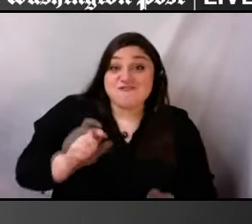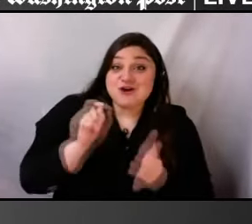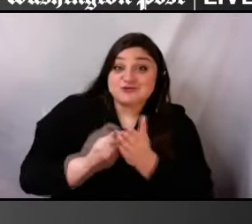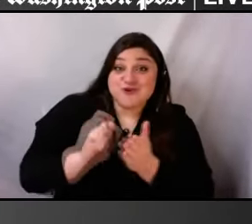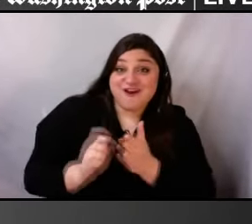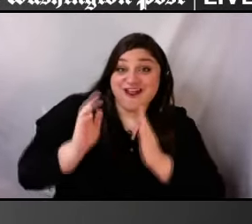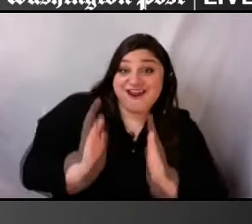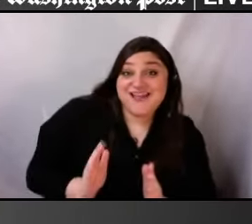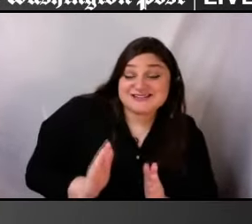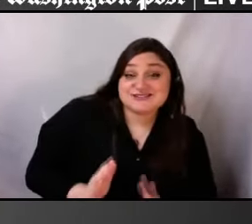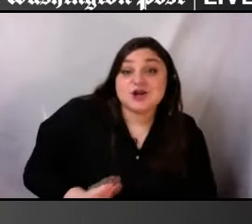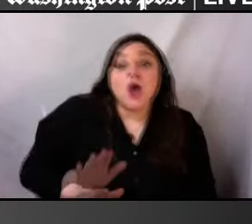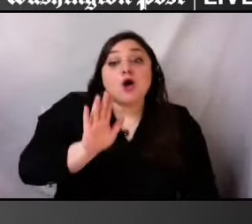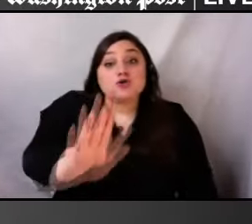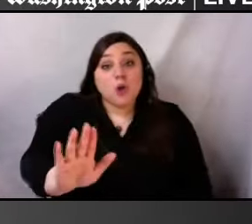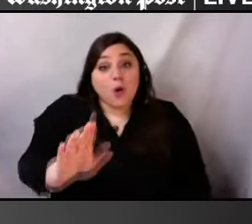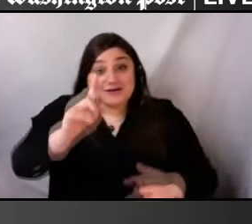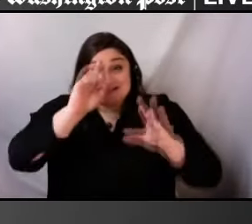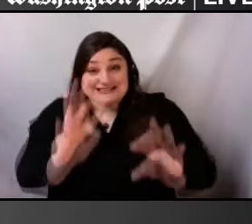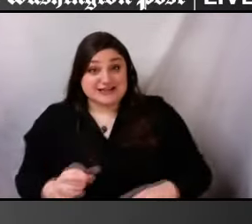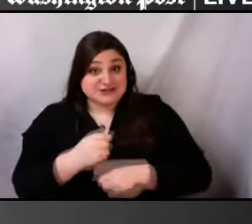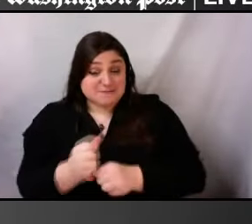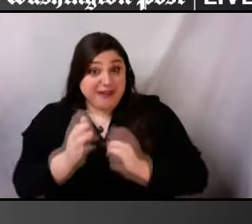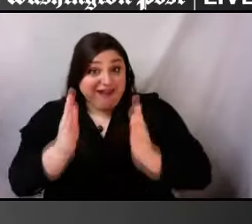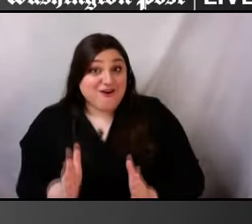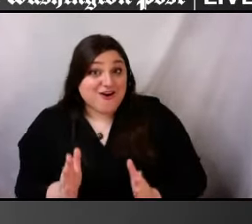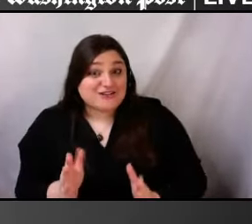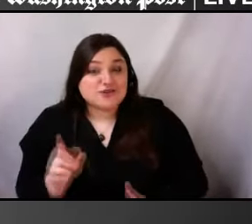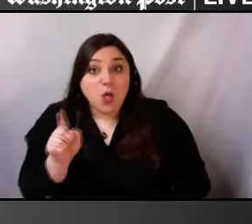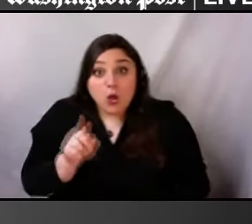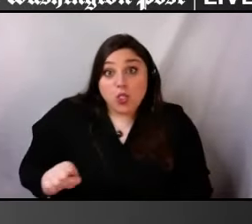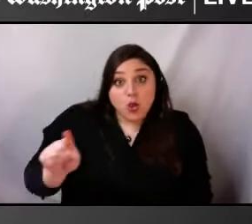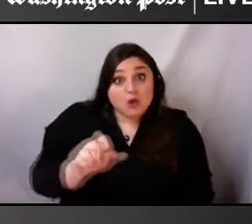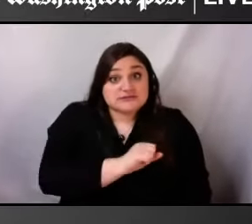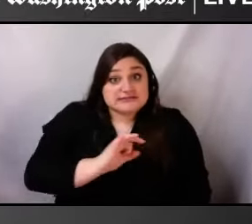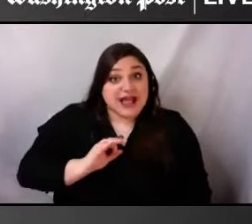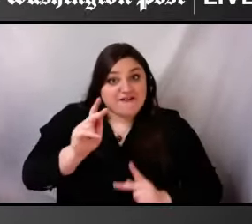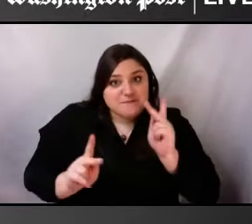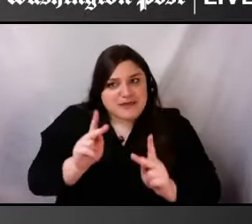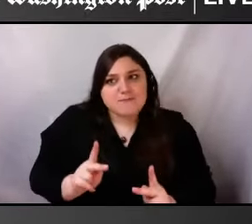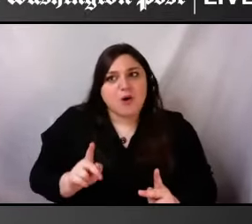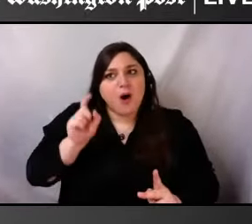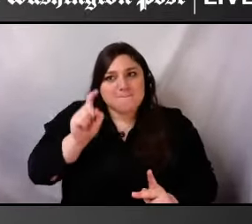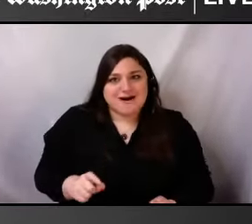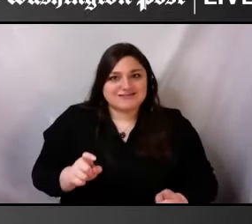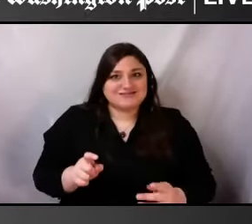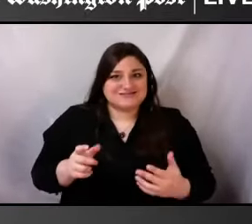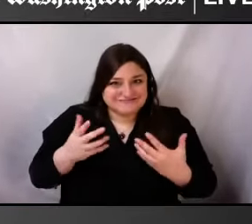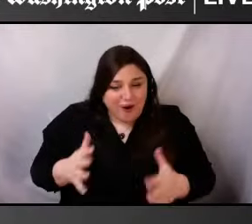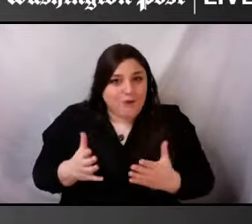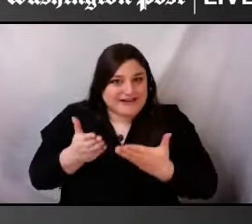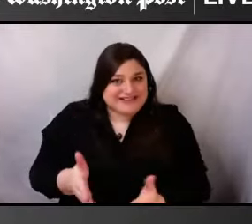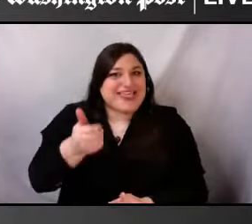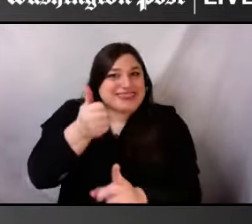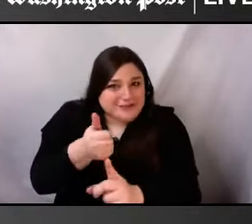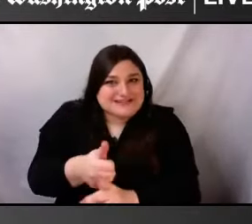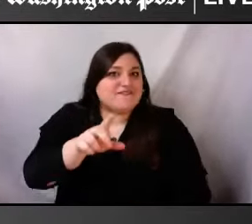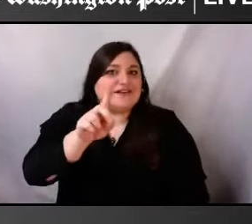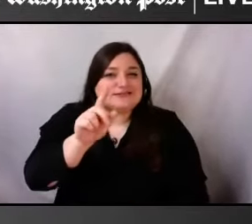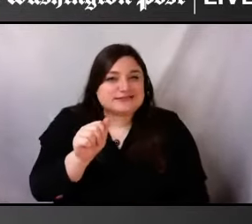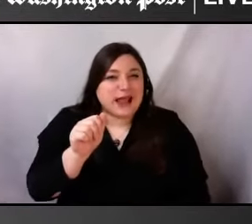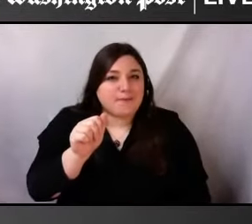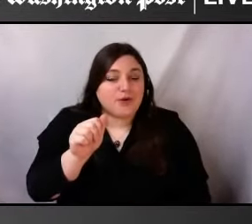makers on staff who are disabled, because they bring with them, along with their skills,